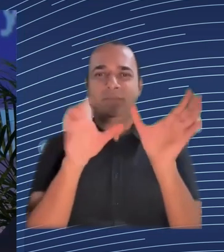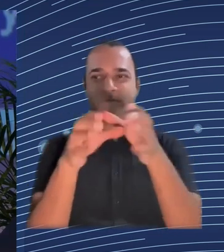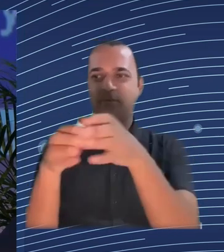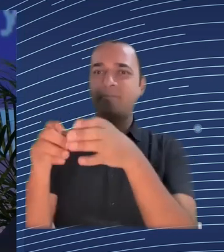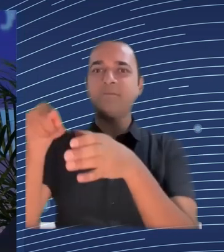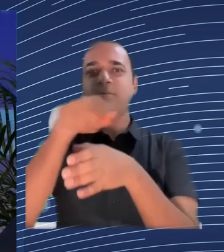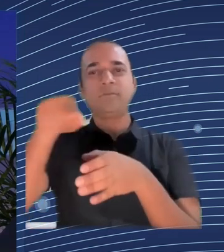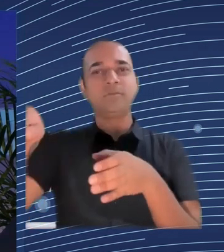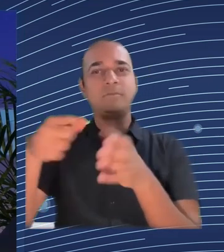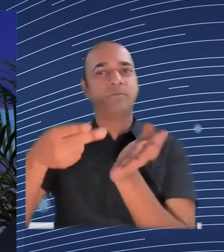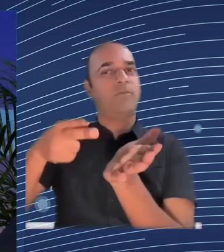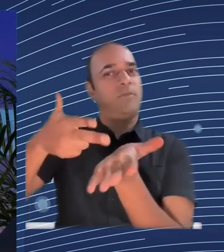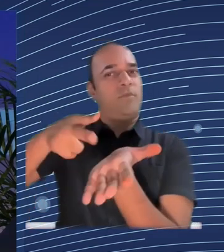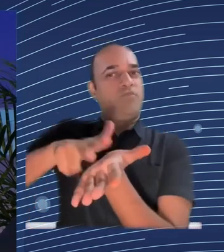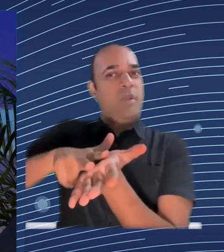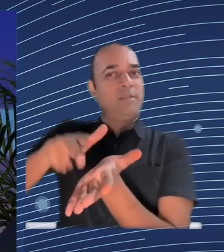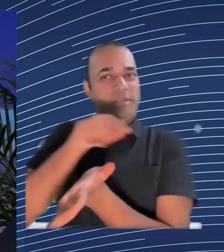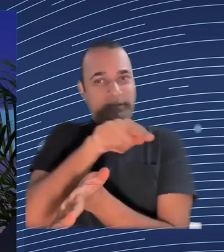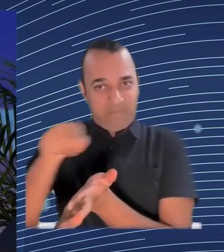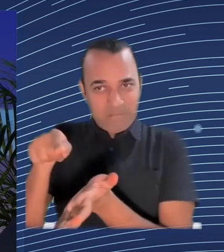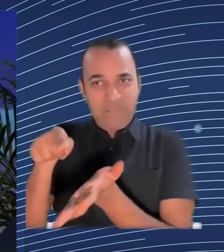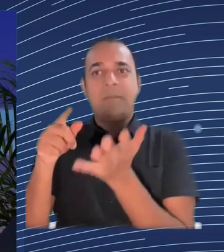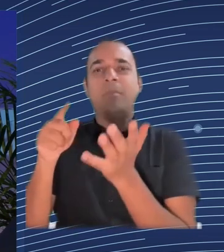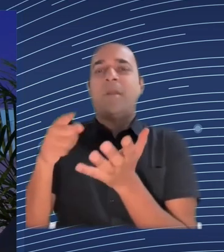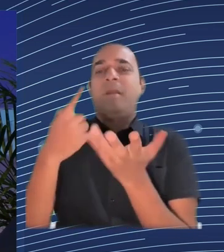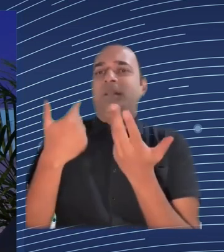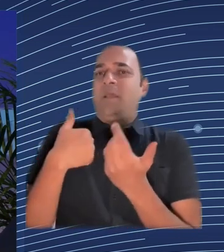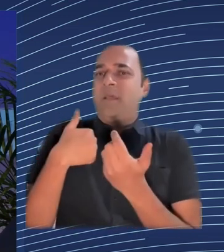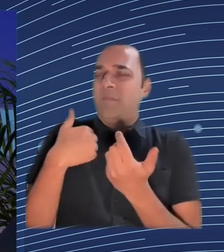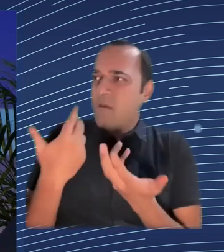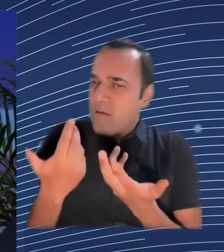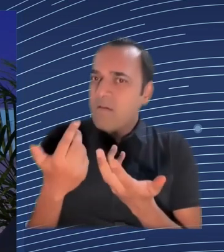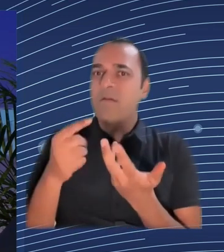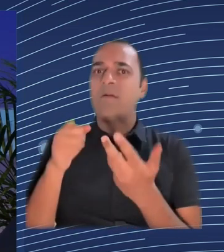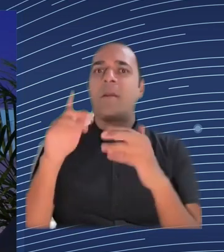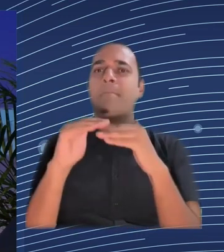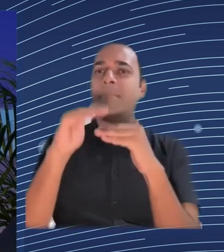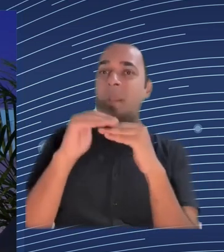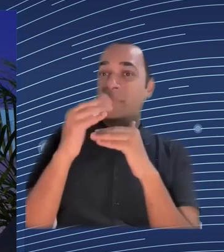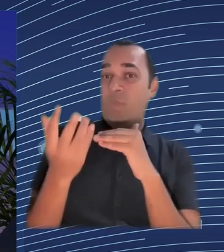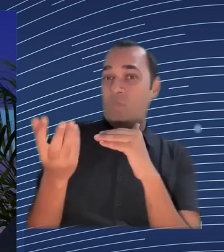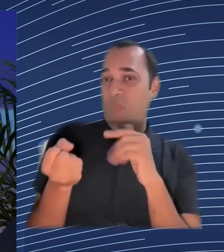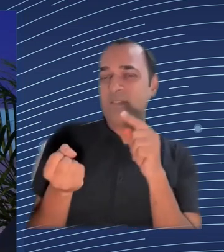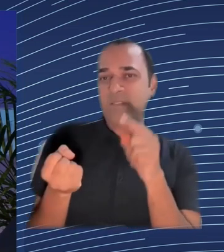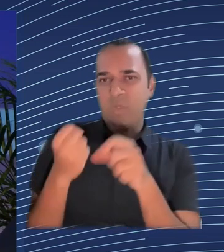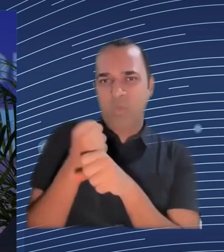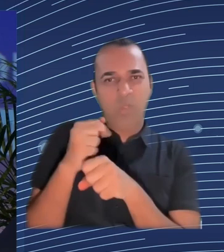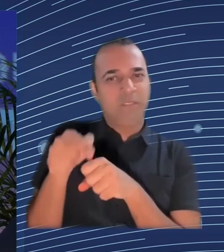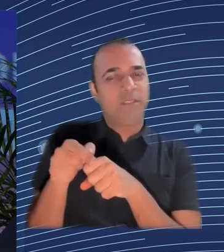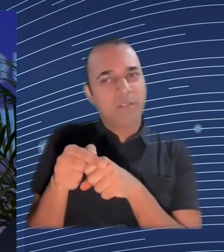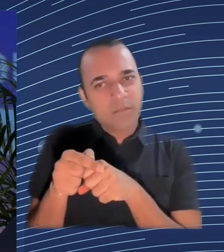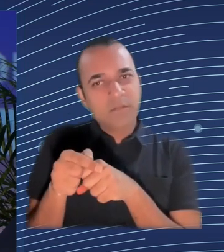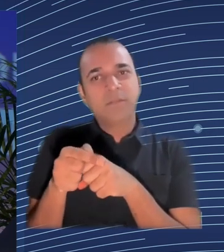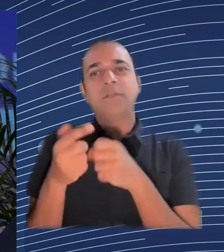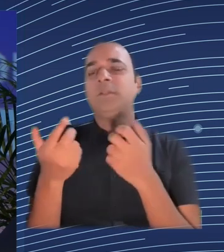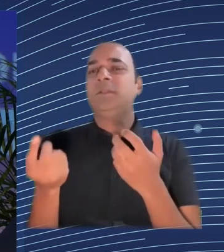very independent minded people and in that isolation there's there's pride and shame that you know your